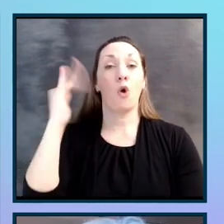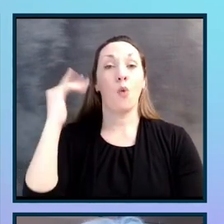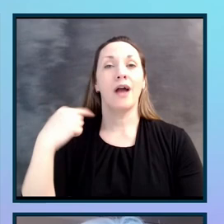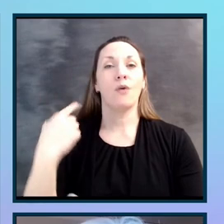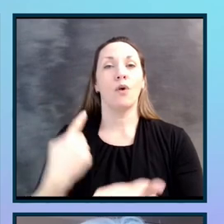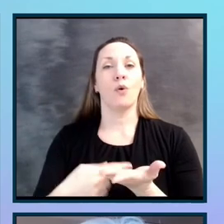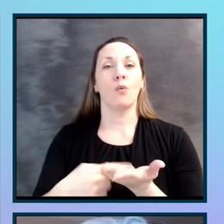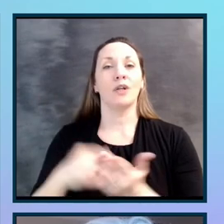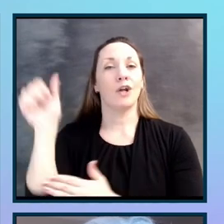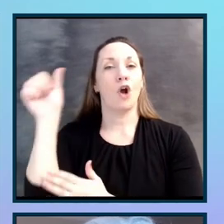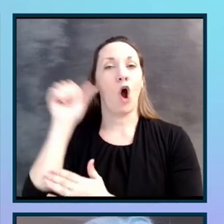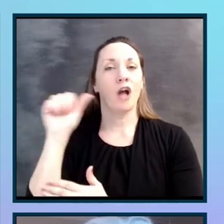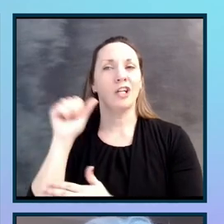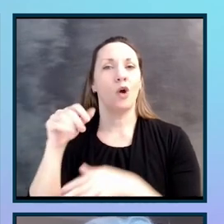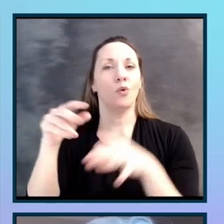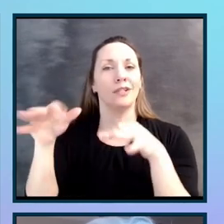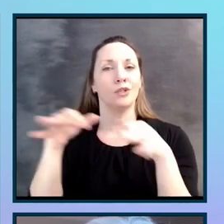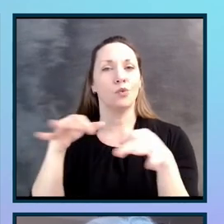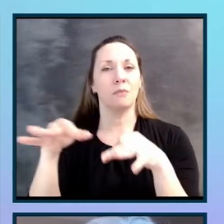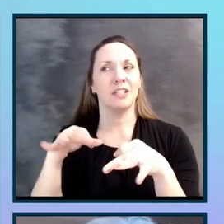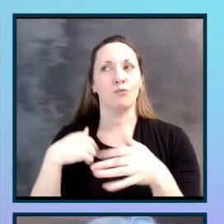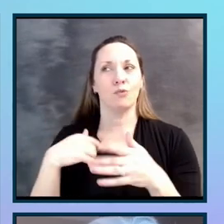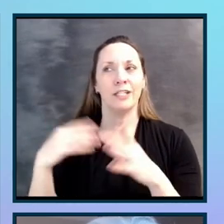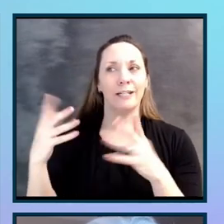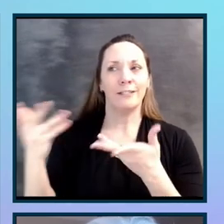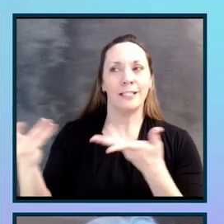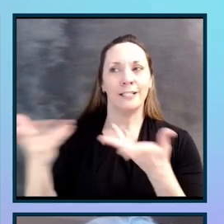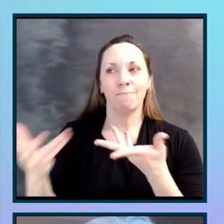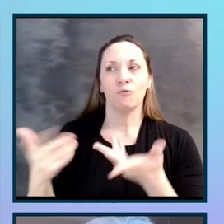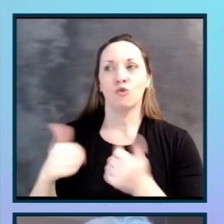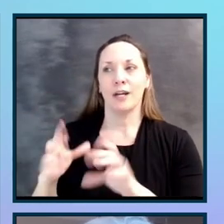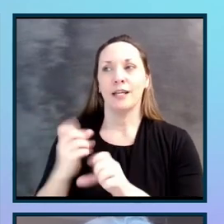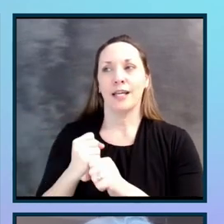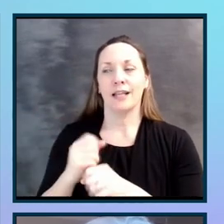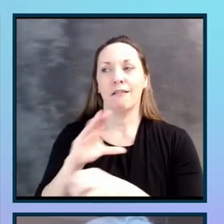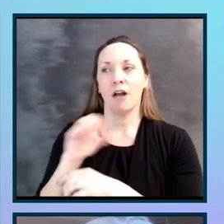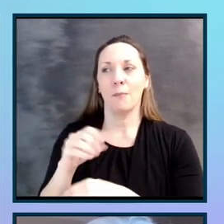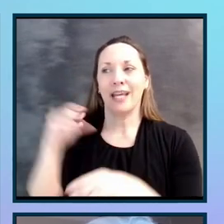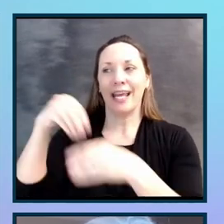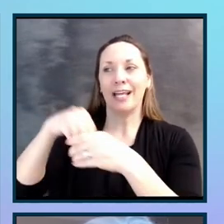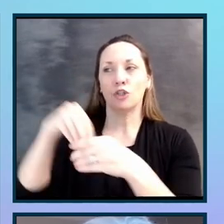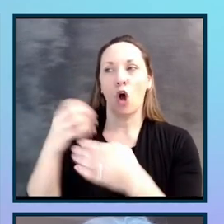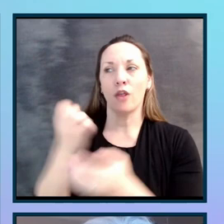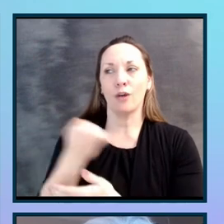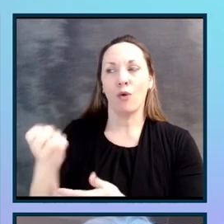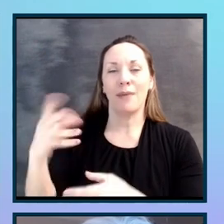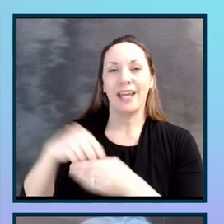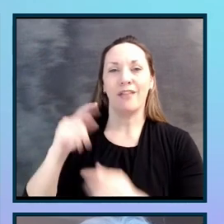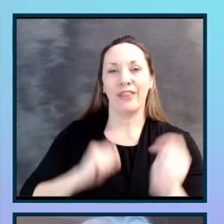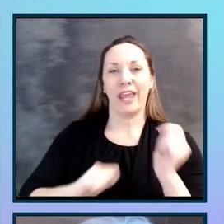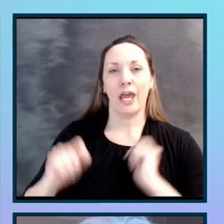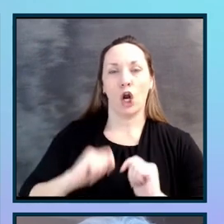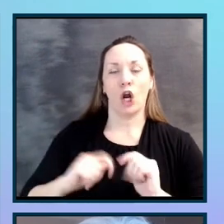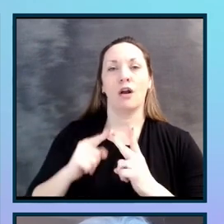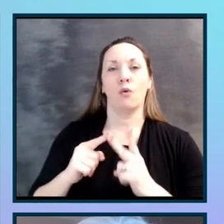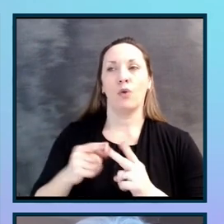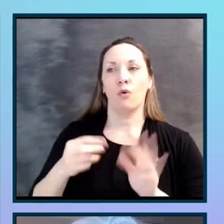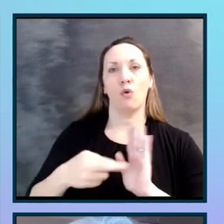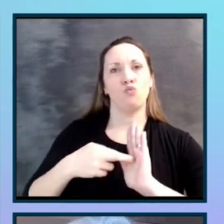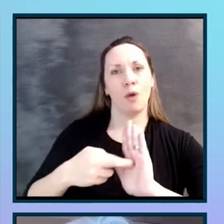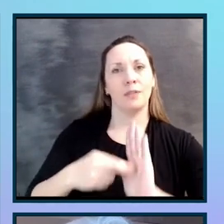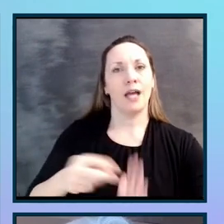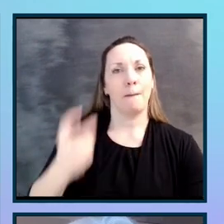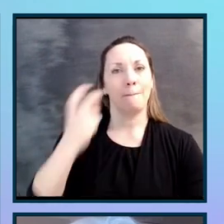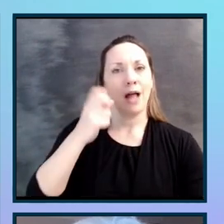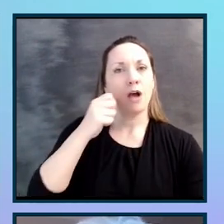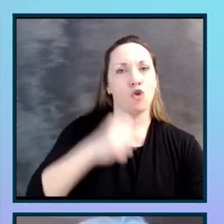we're having trouble with the company, getting them to install the equipment in a theater. We were representing a blind girl and her mother and other